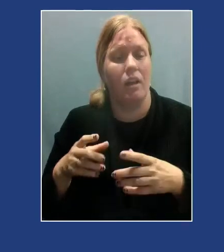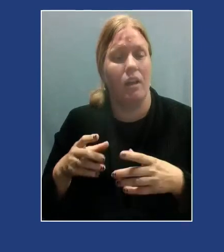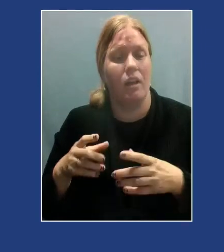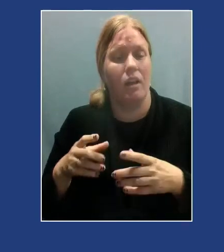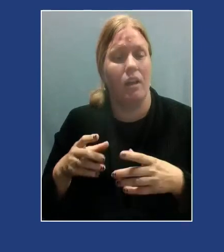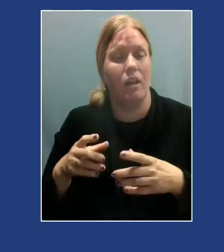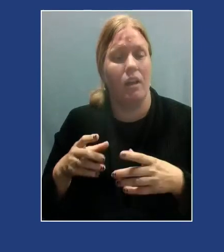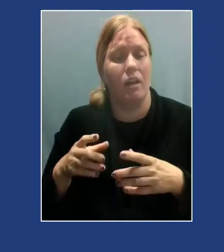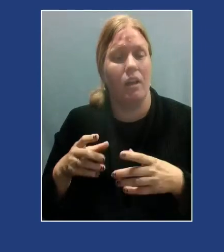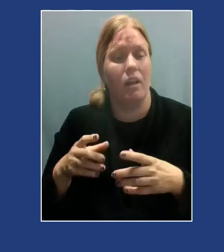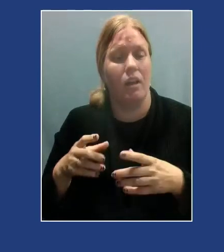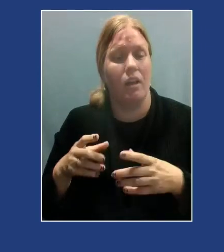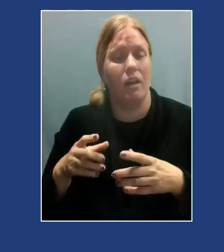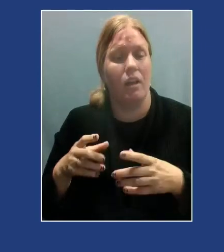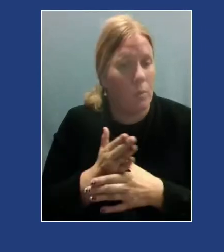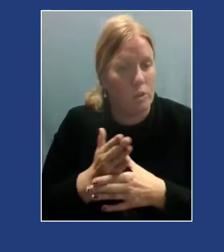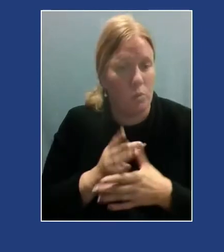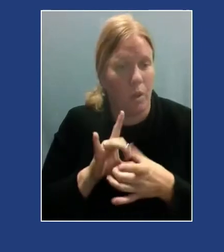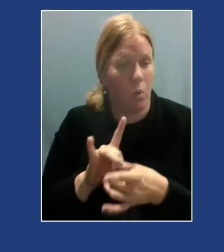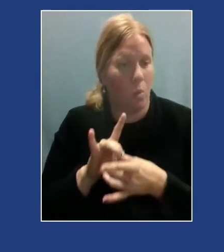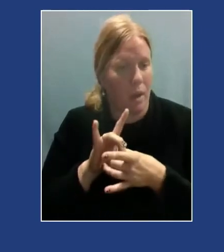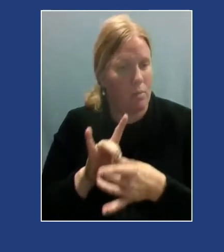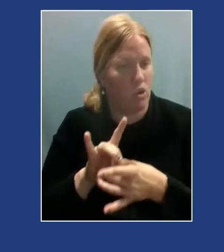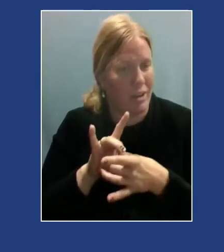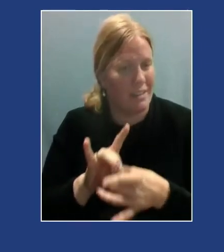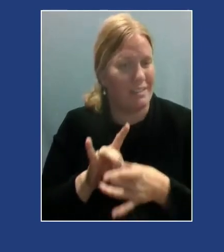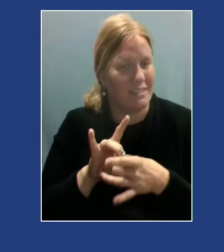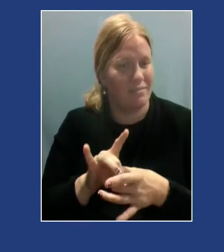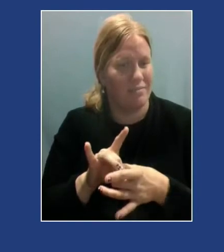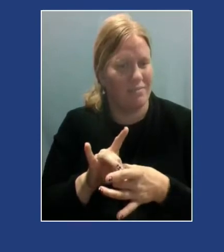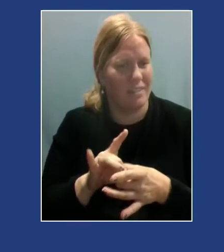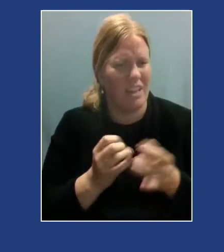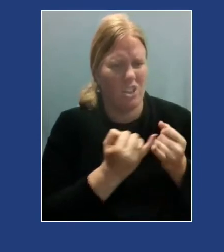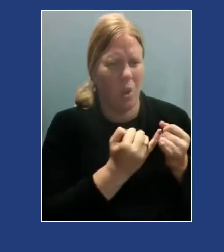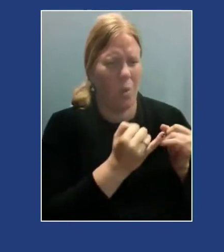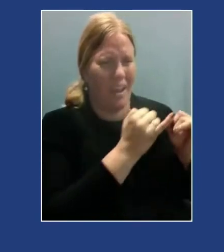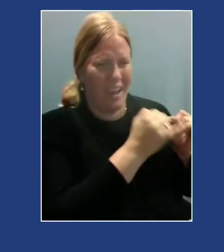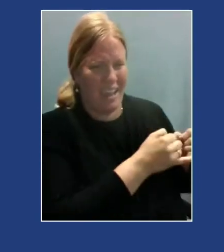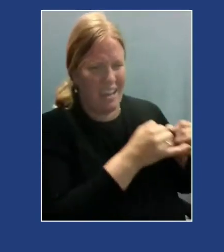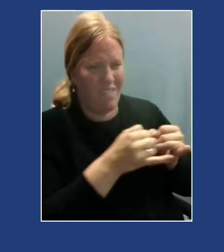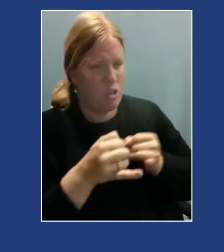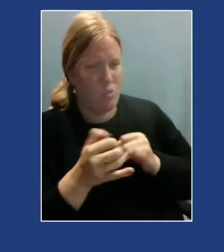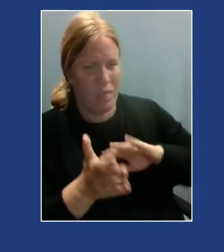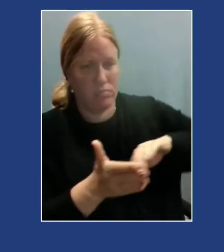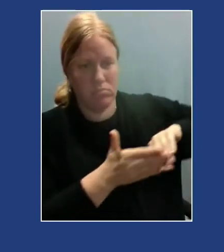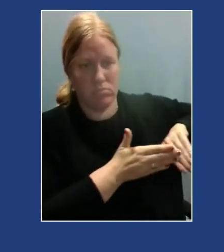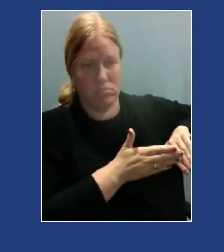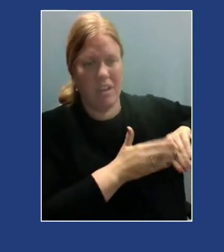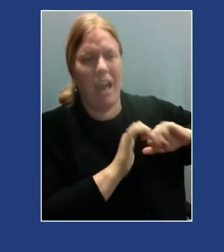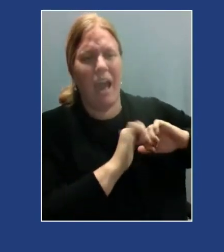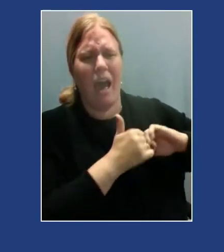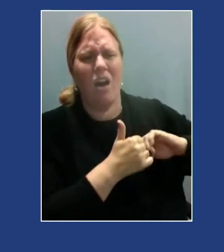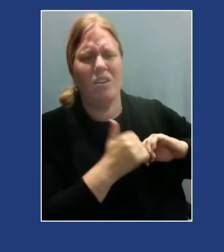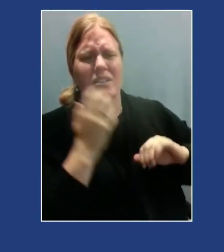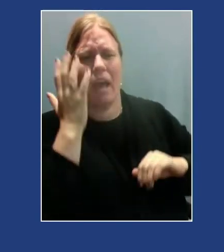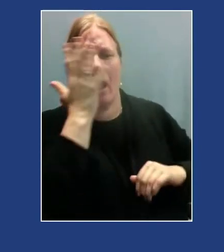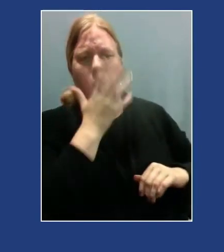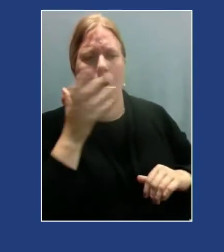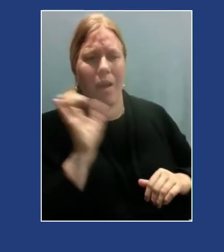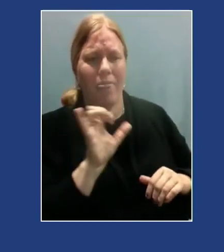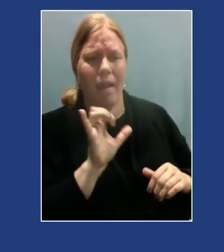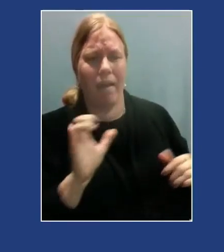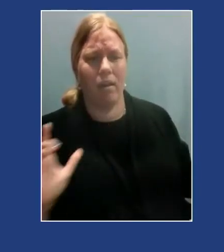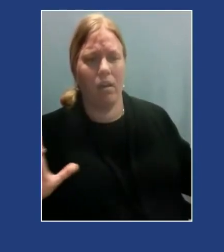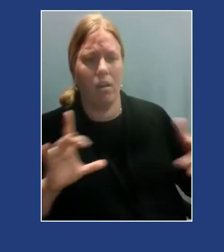moving away from individualism as an extreme and trying to merge into who are you as an individual and what does that look like in relationship